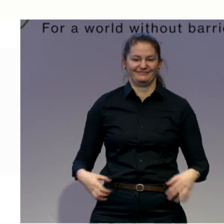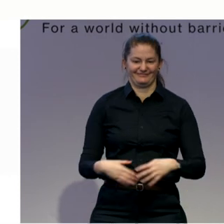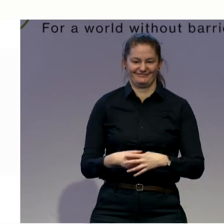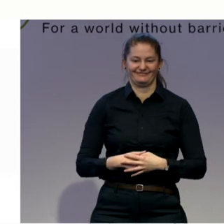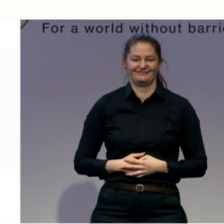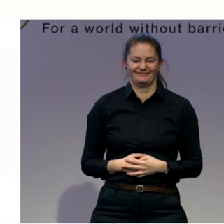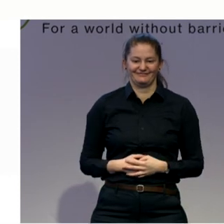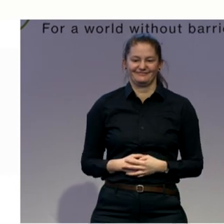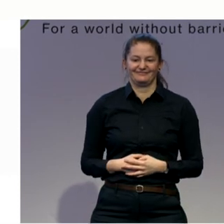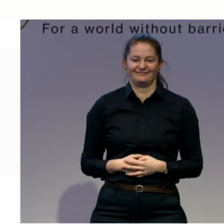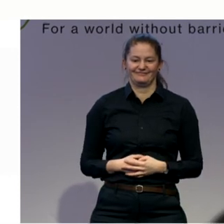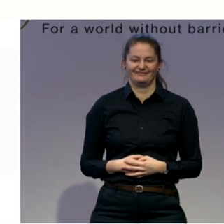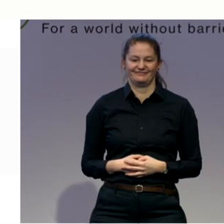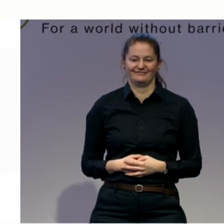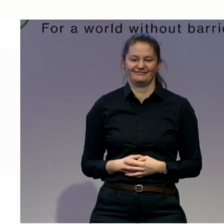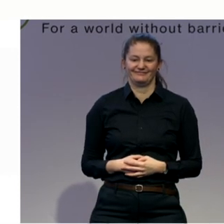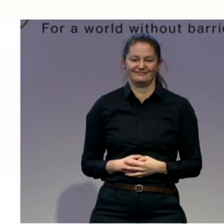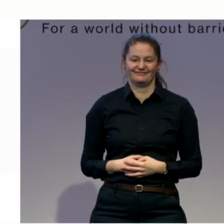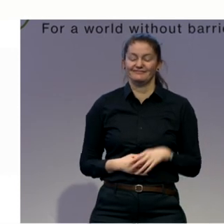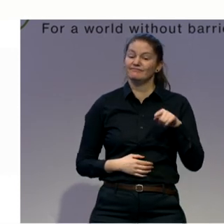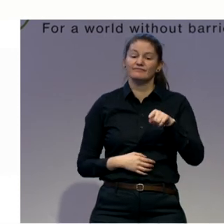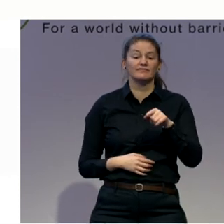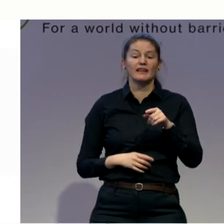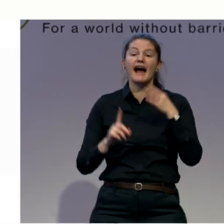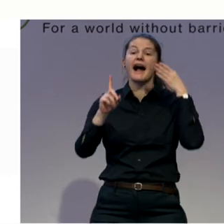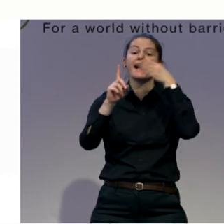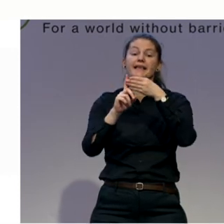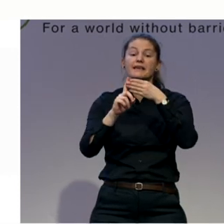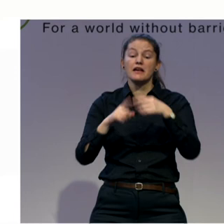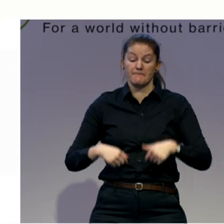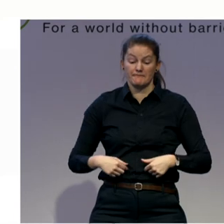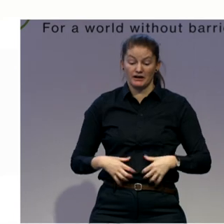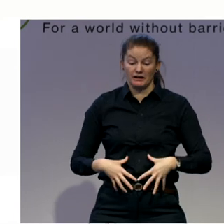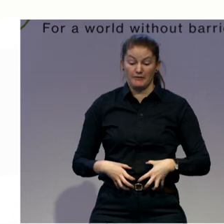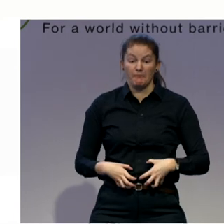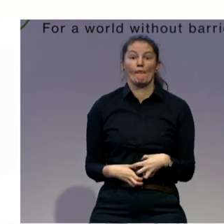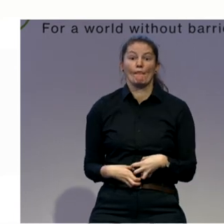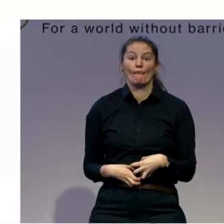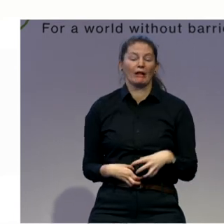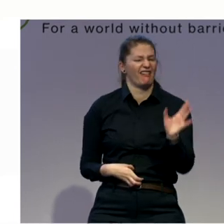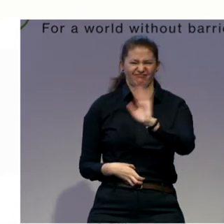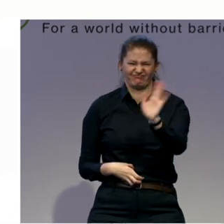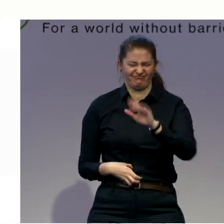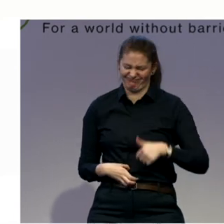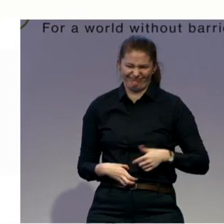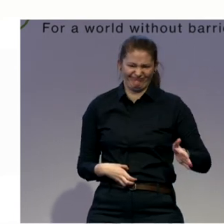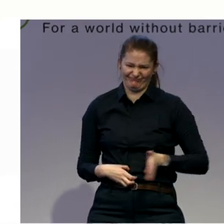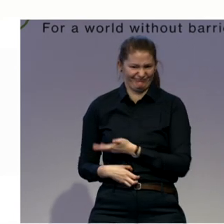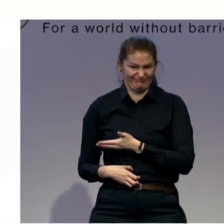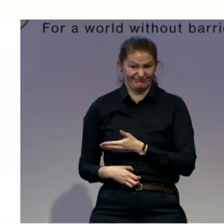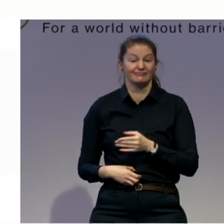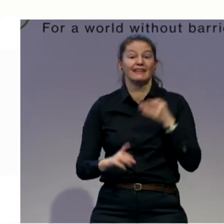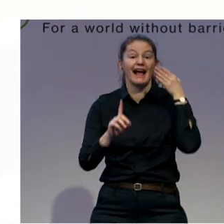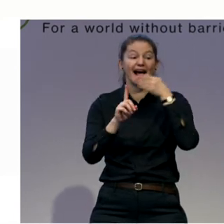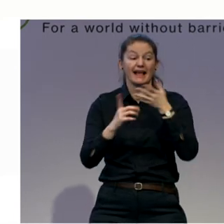moving your belly button toward your spine. It's about also from side to side. So don't forget to engage it